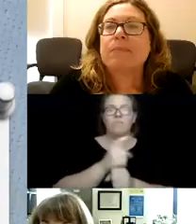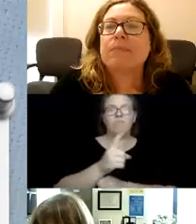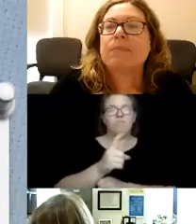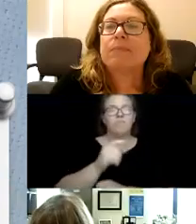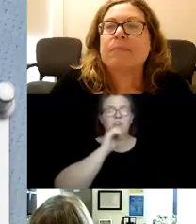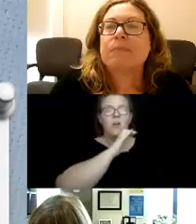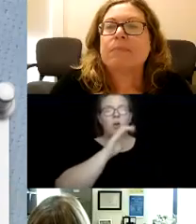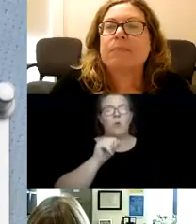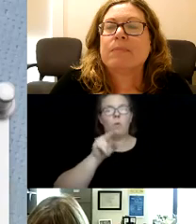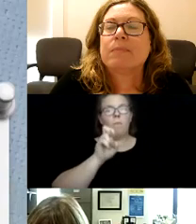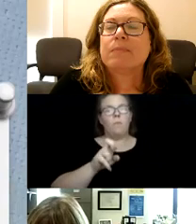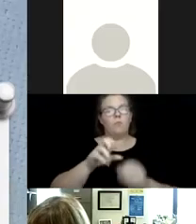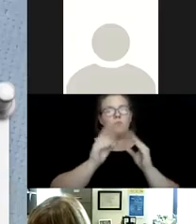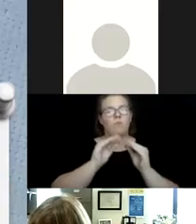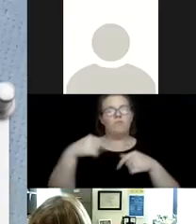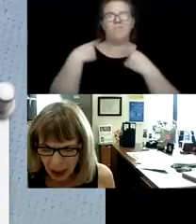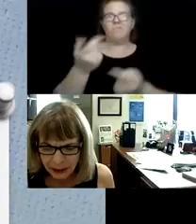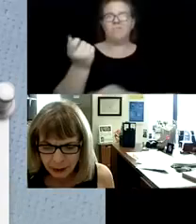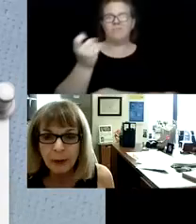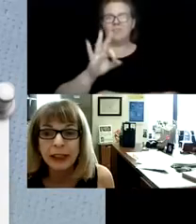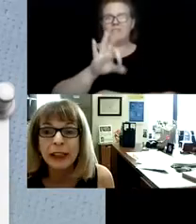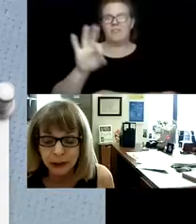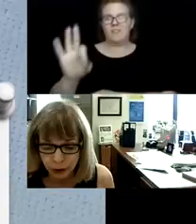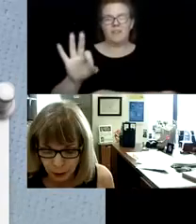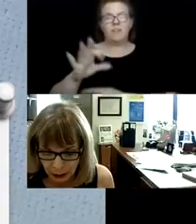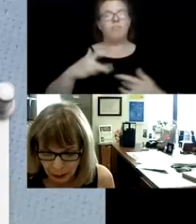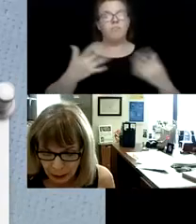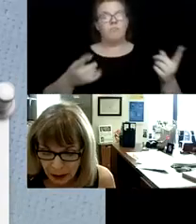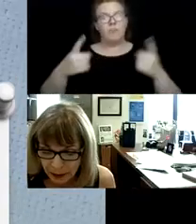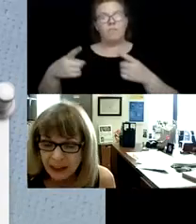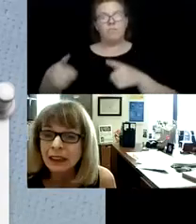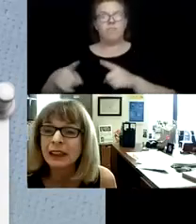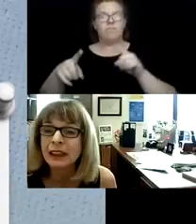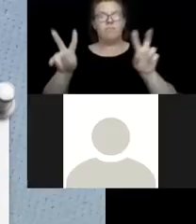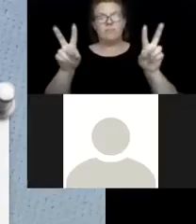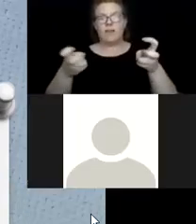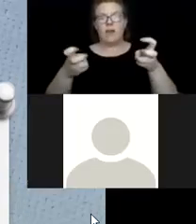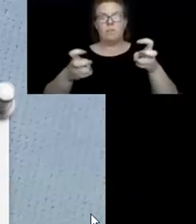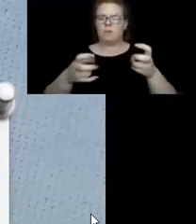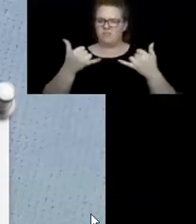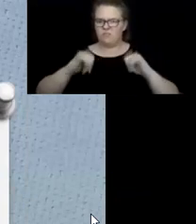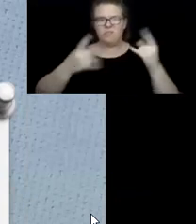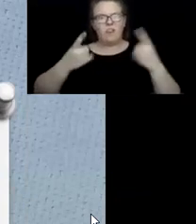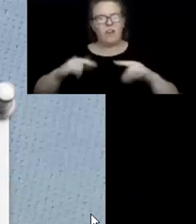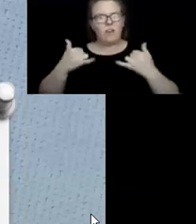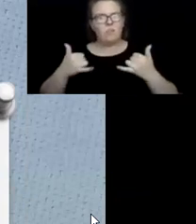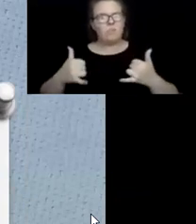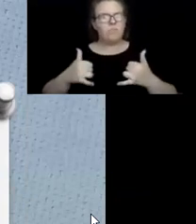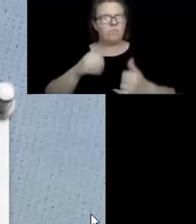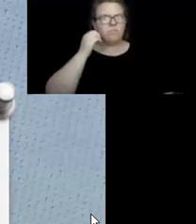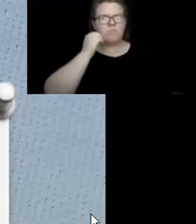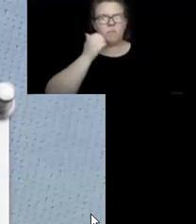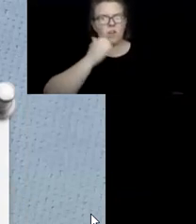since 1999. The event topics remain extremely relevant every passing day.